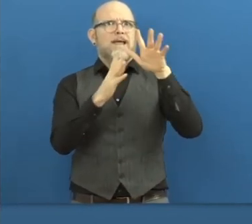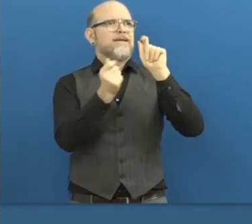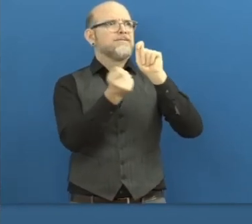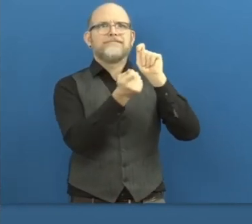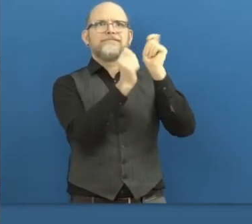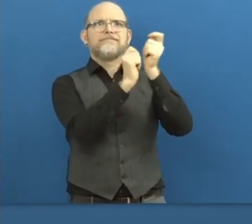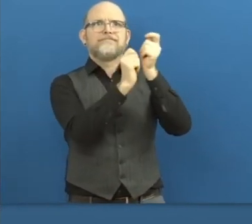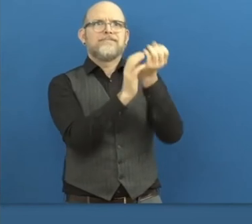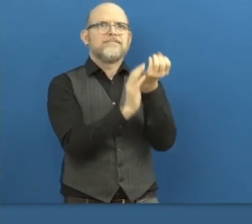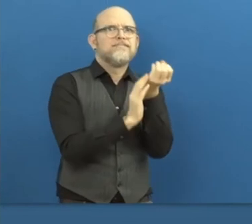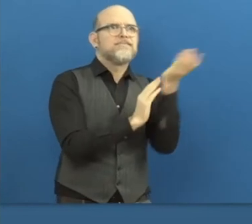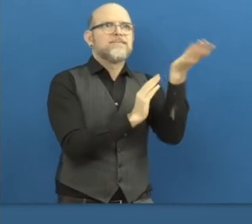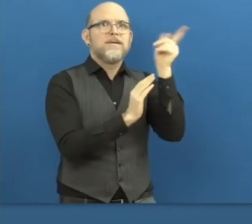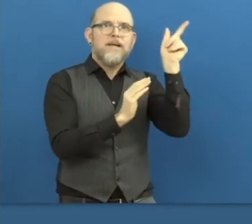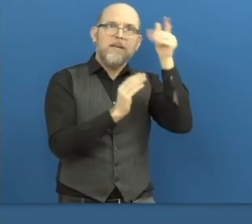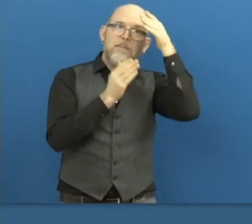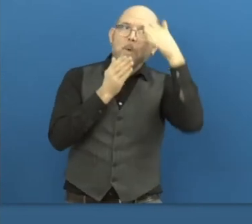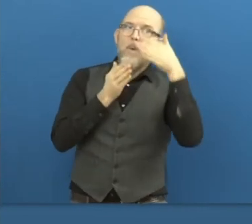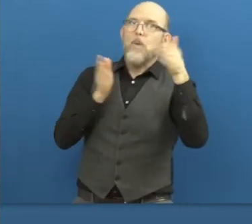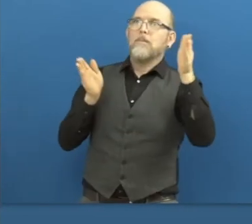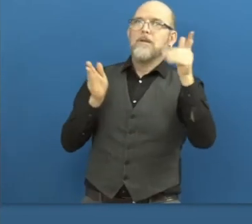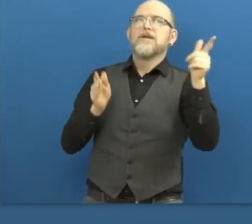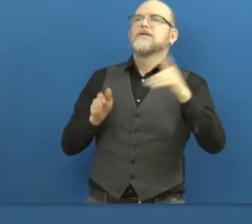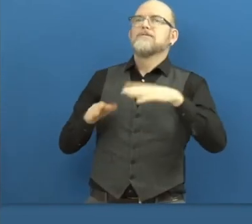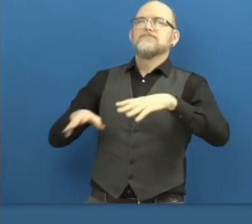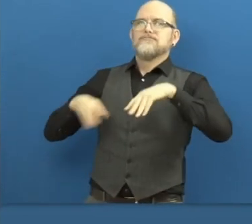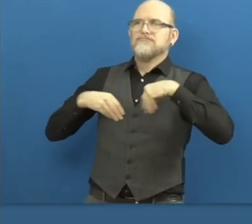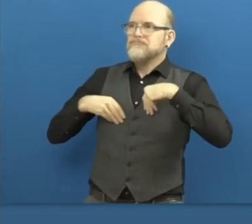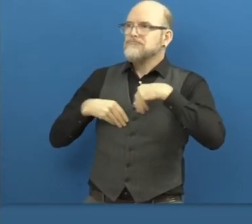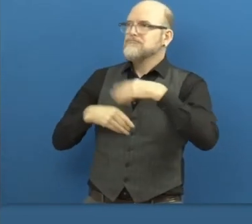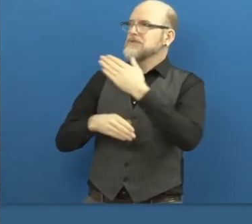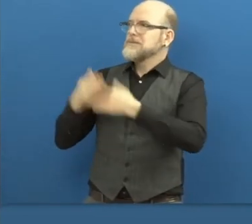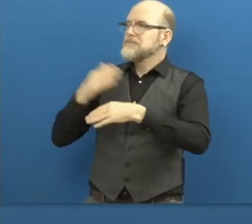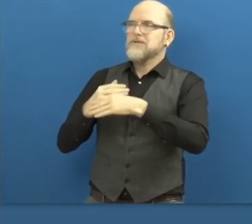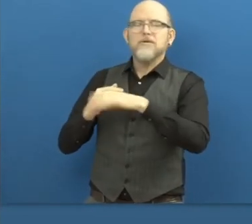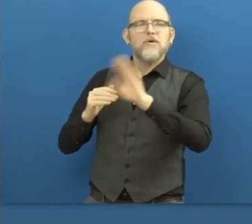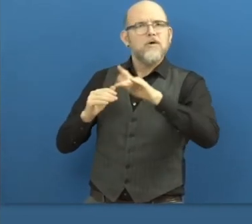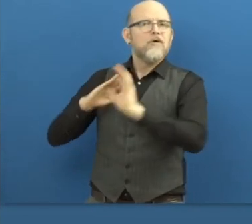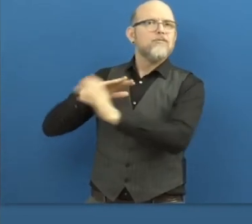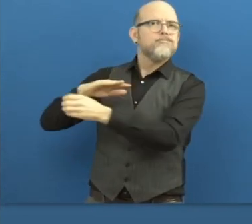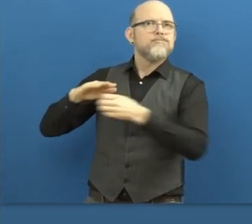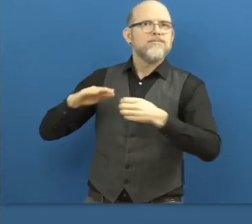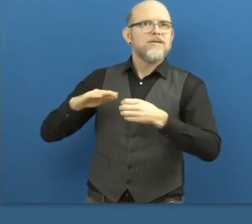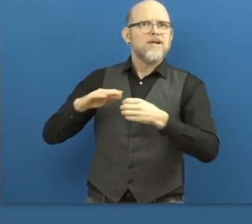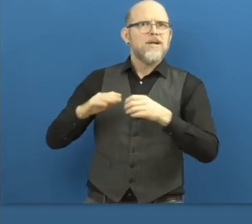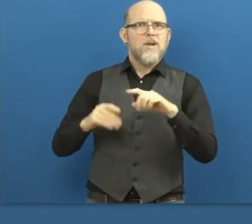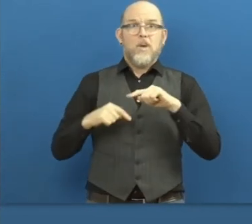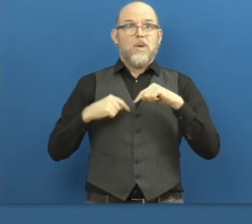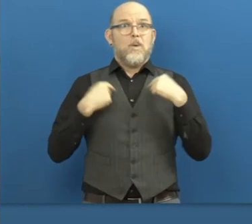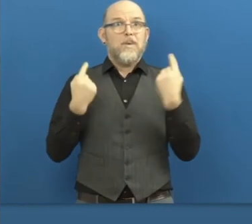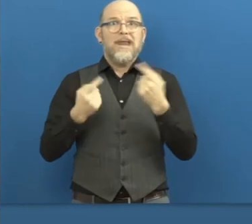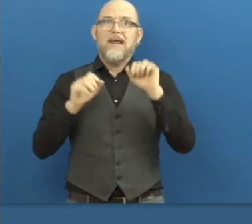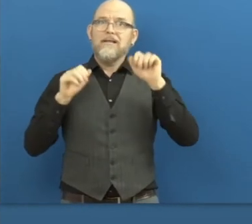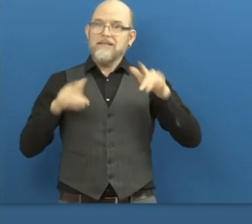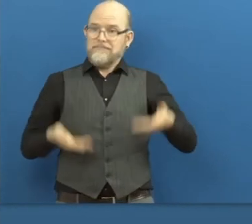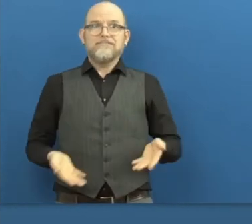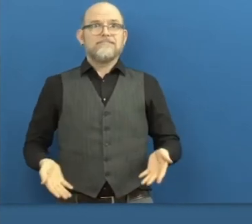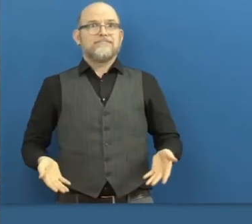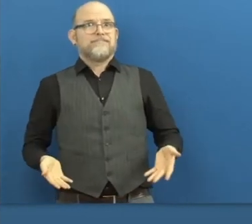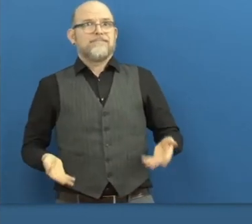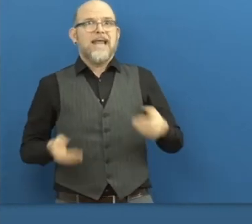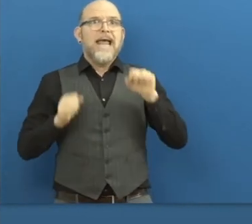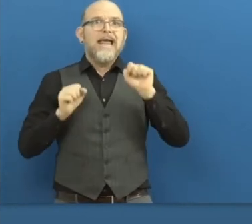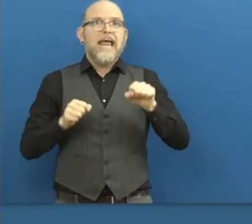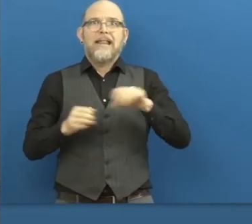Why do we exist, particularly in the case of INCLUIME, is that we start working with several companies